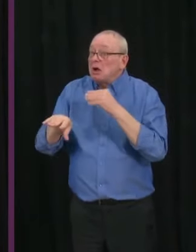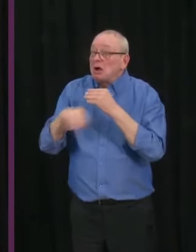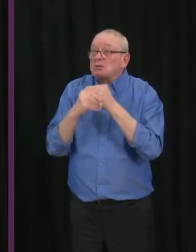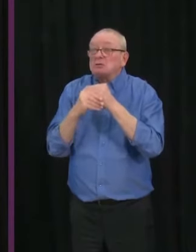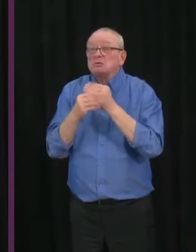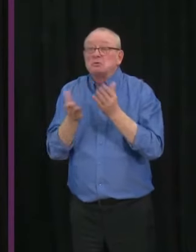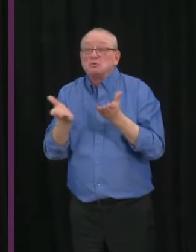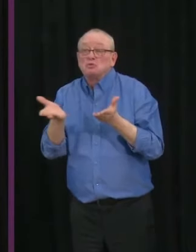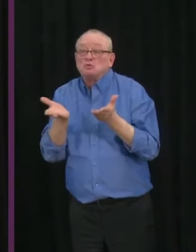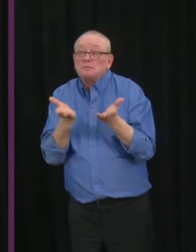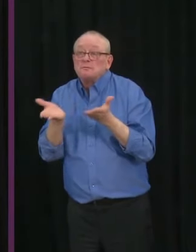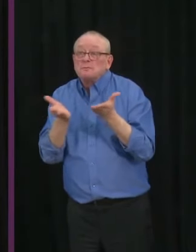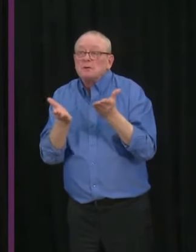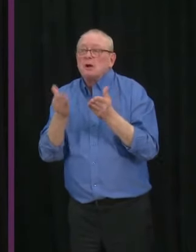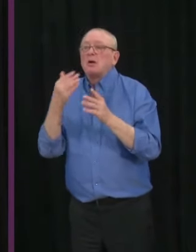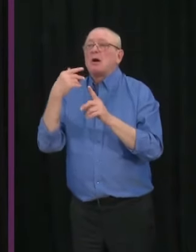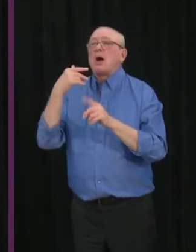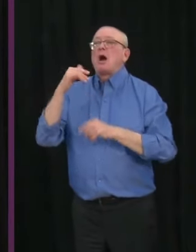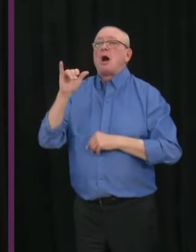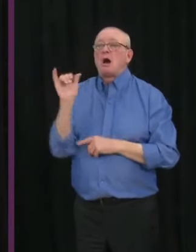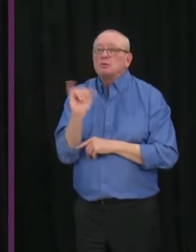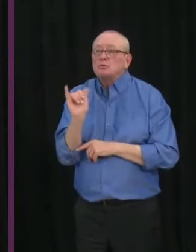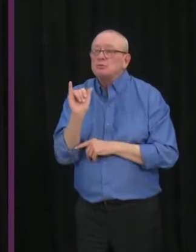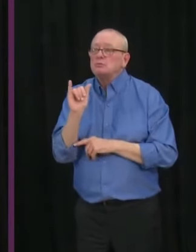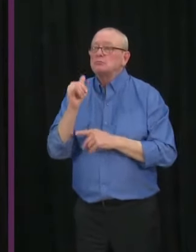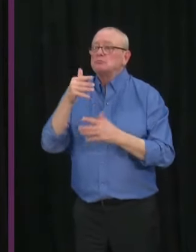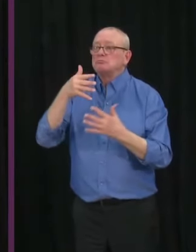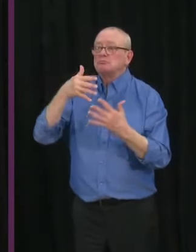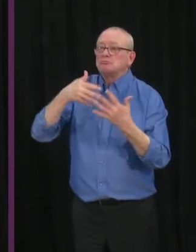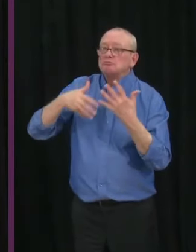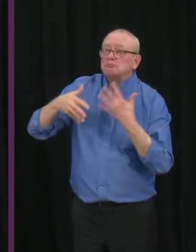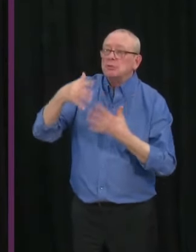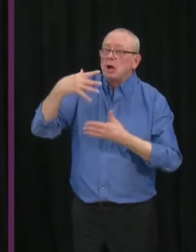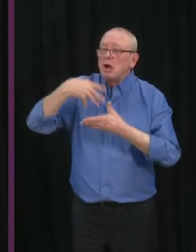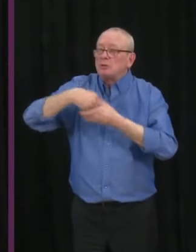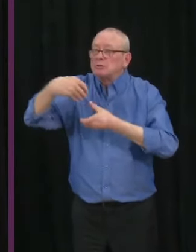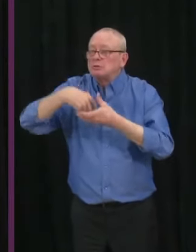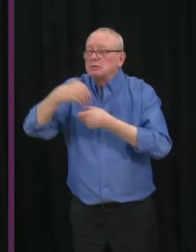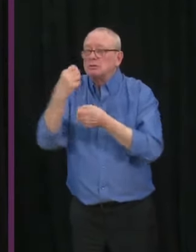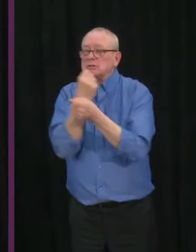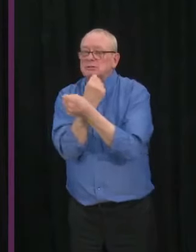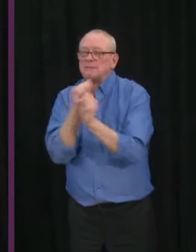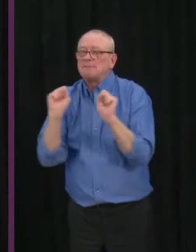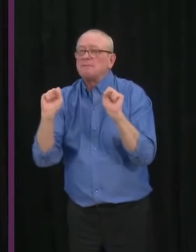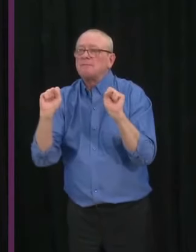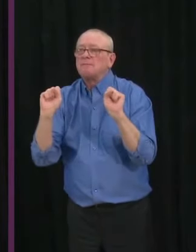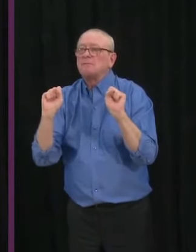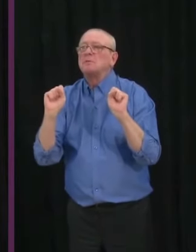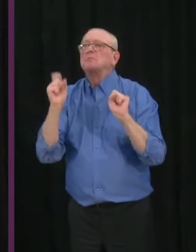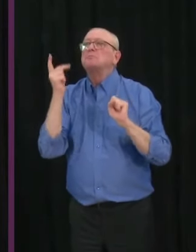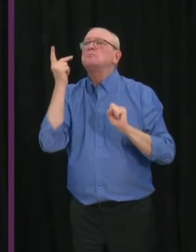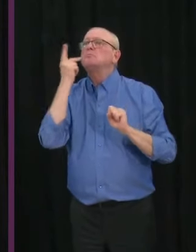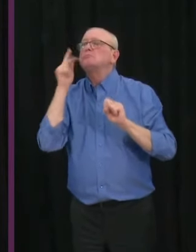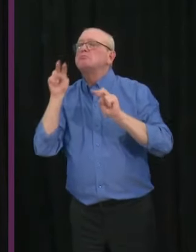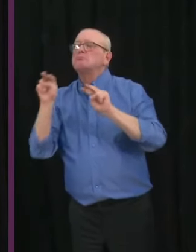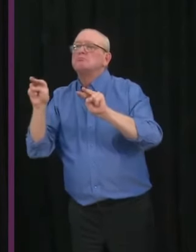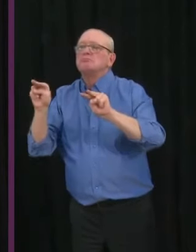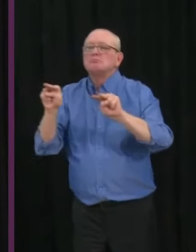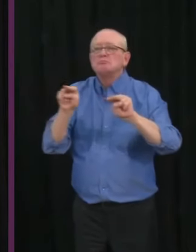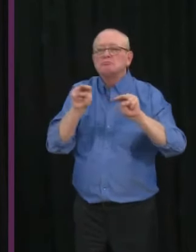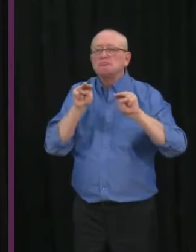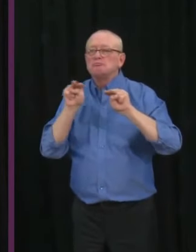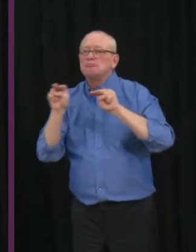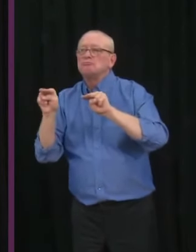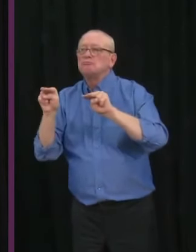activities in a safe way. And we are going to be able to then consider going forward whether or not we can